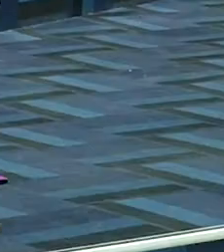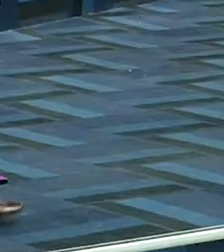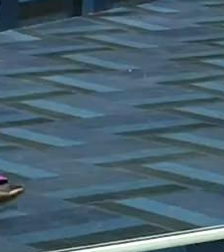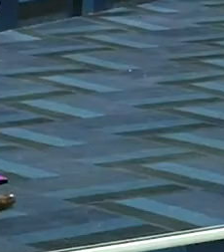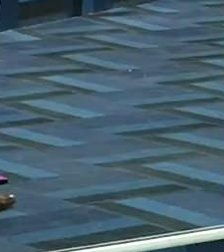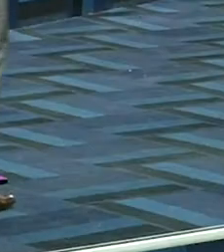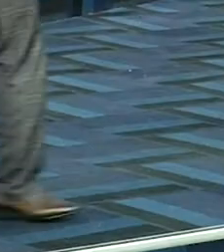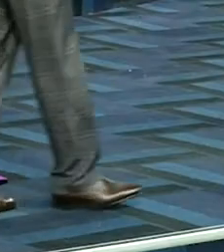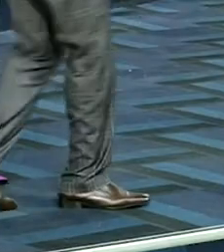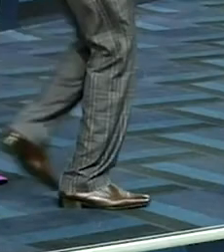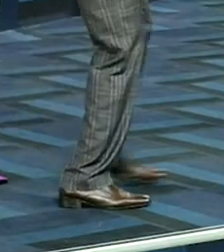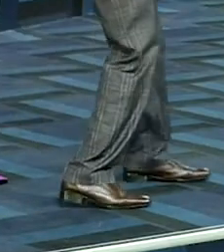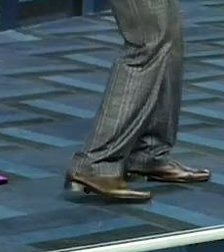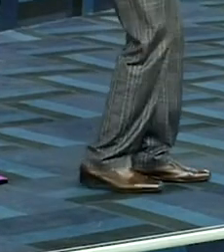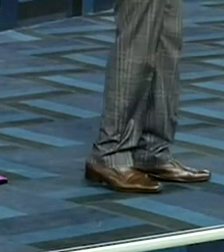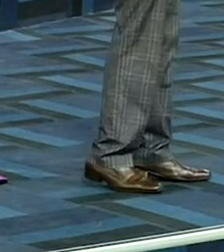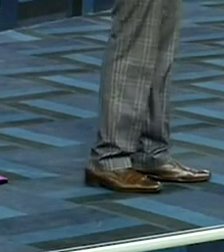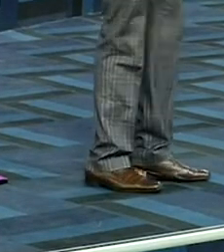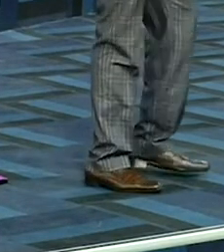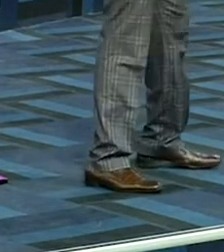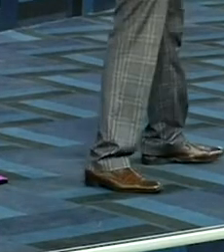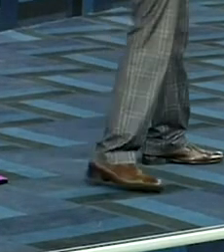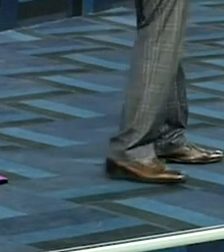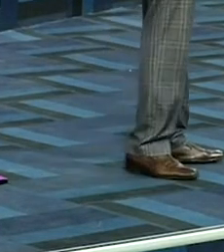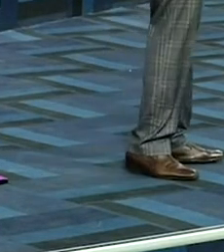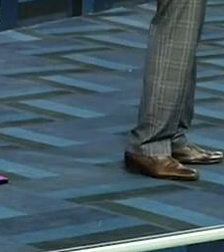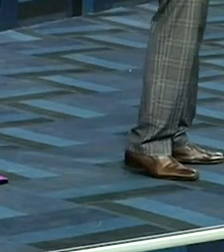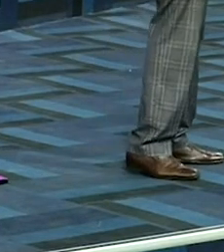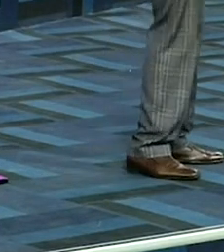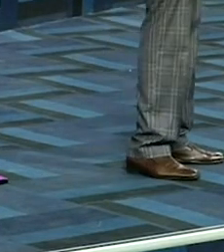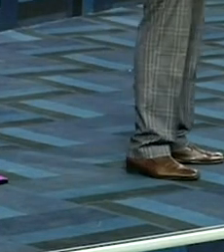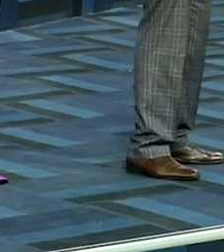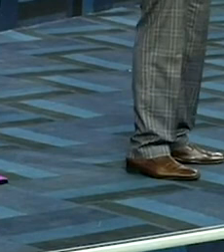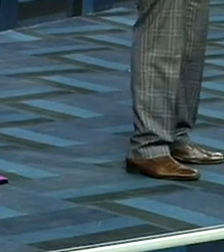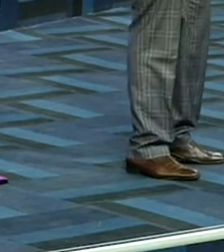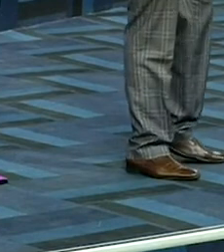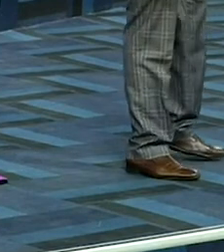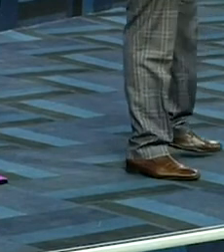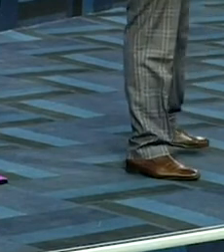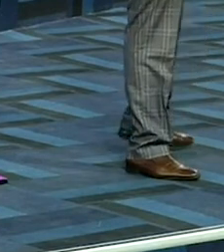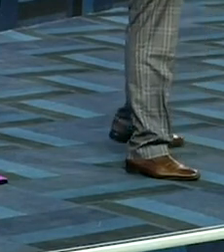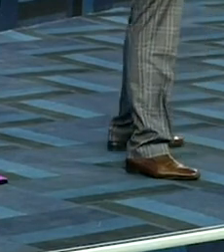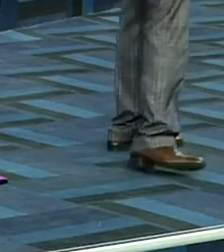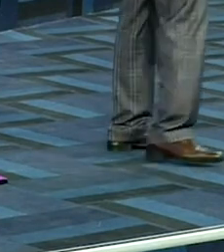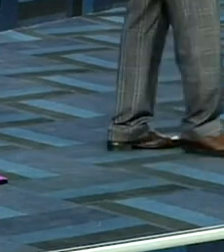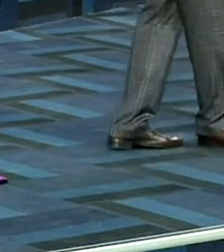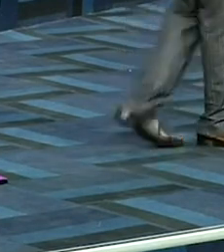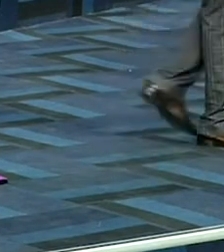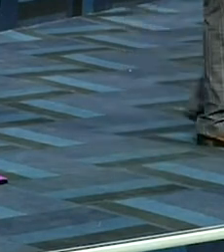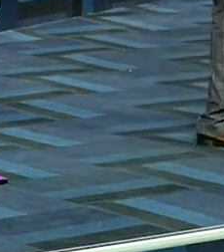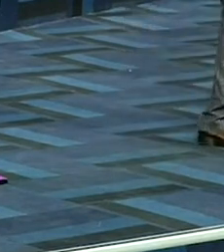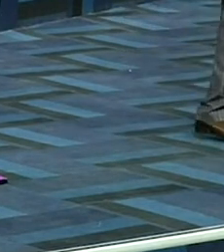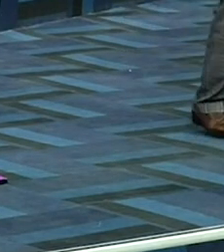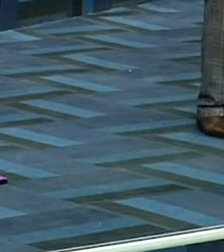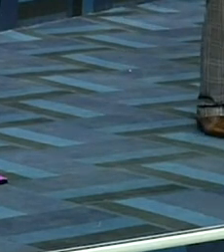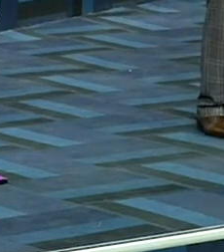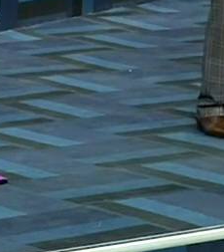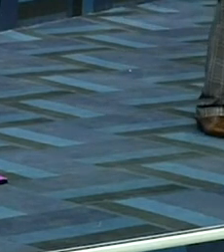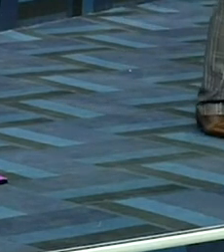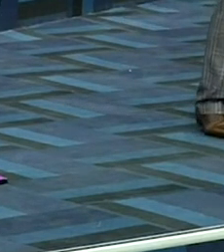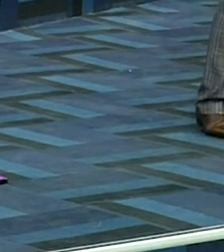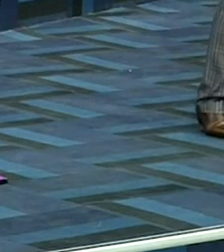the same way the prodigal father waited for the son to come back the bible says